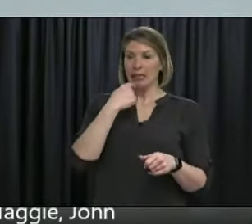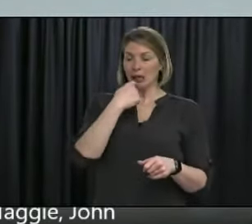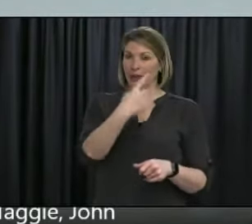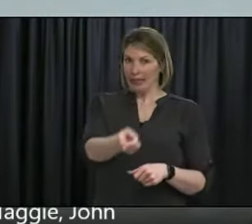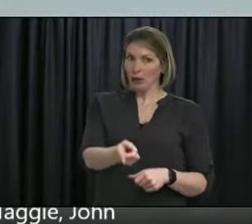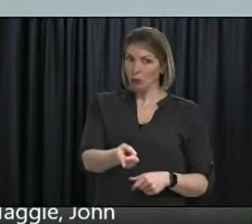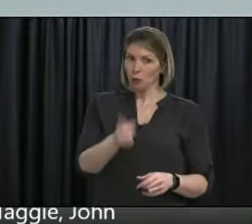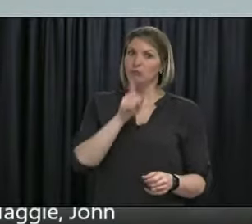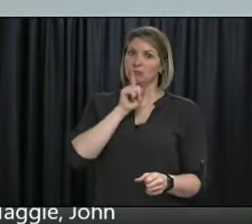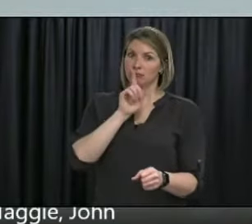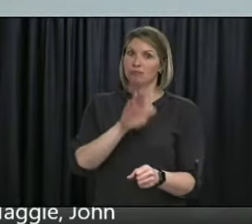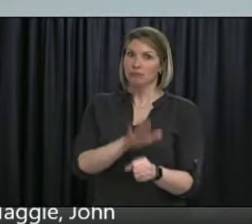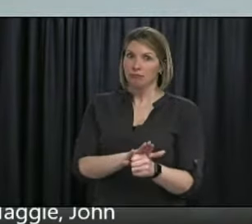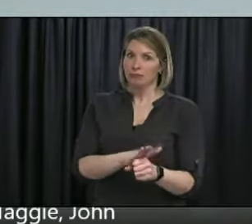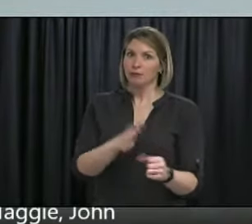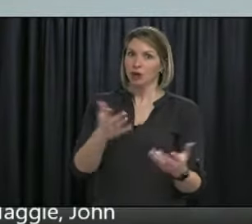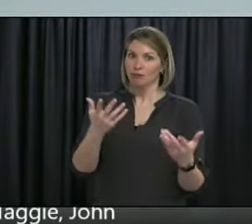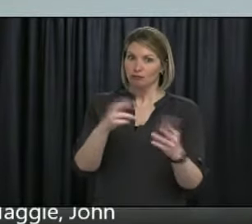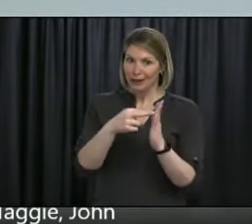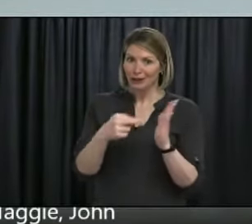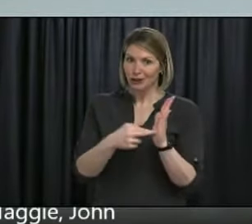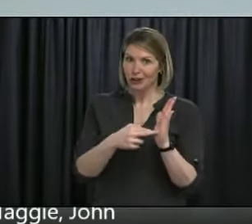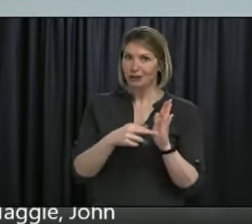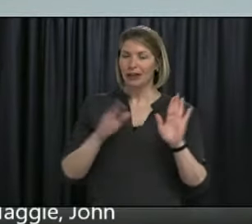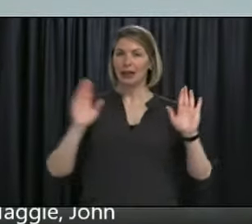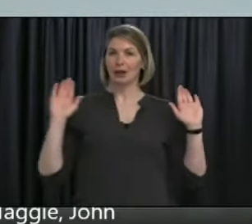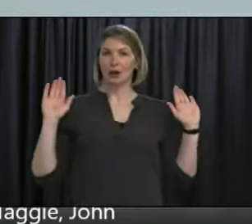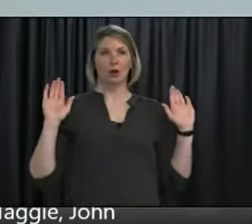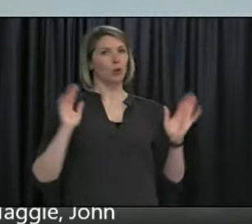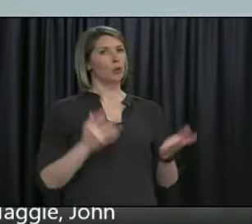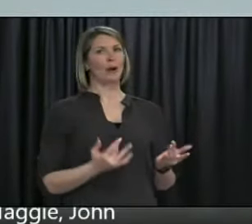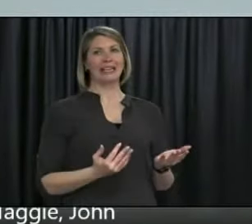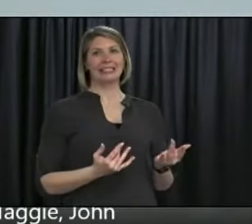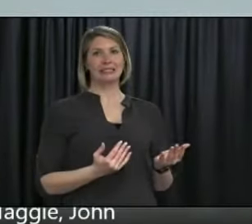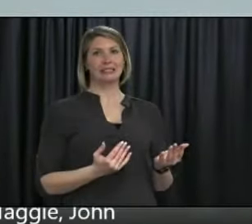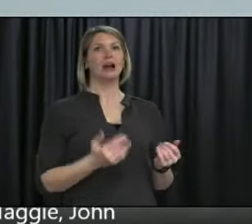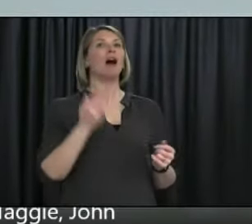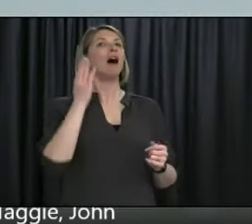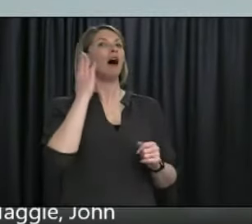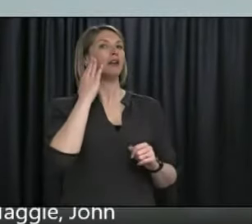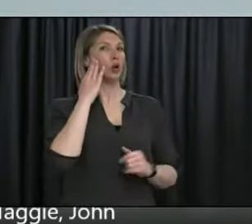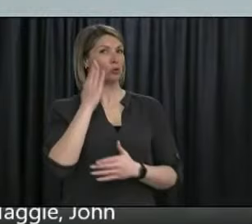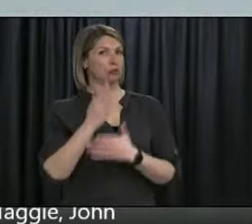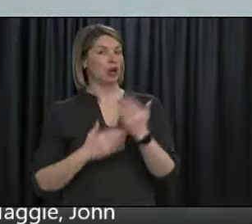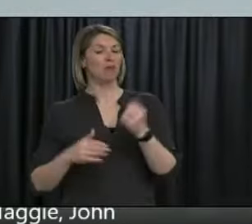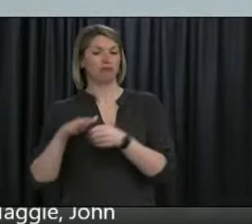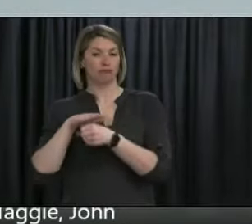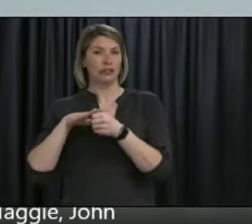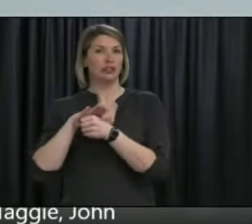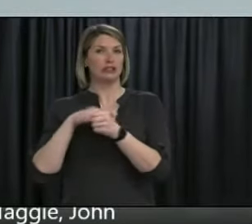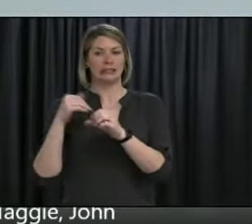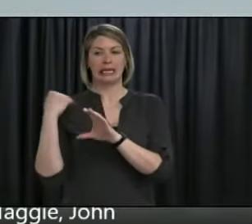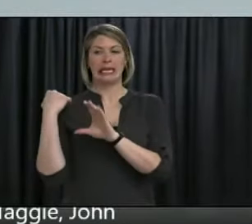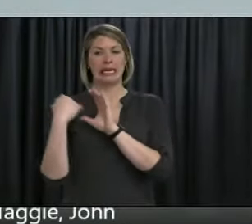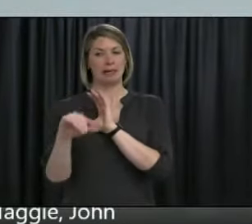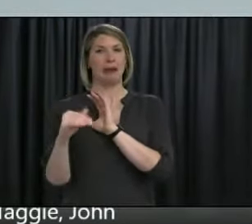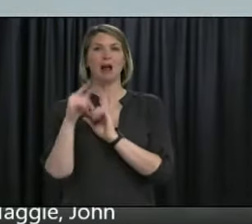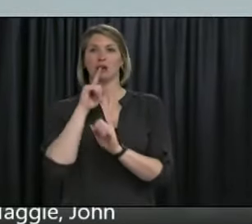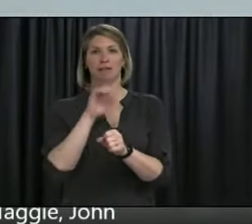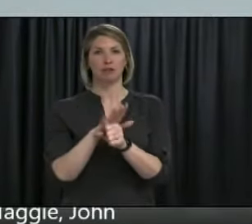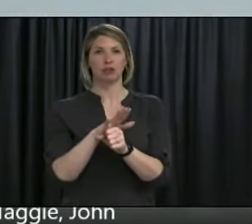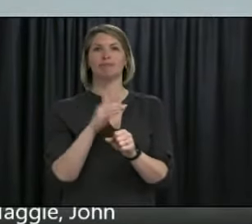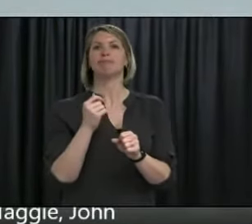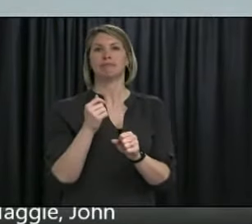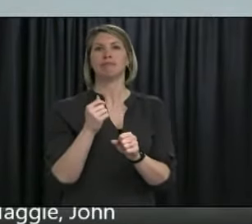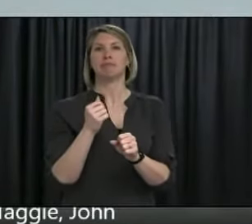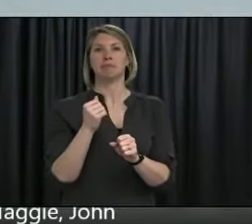in some jurisdictions now, I believe Eastern health are actually sending out email confirmations for those people who have used that